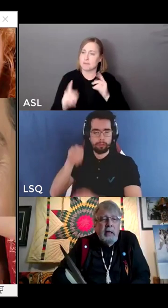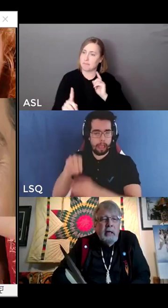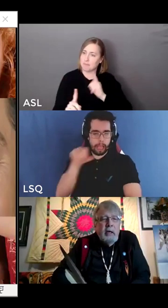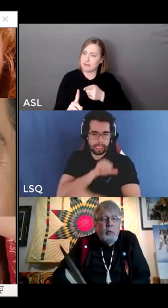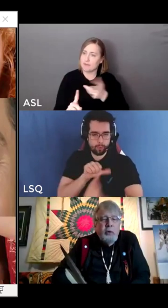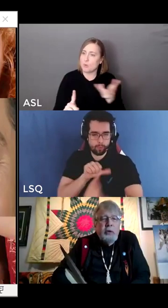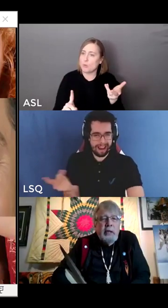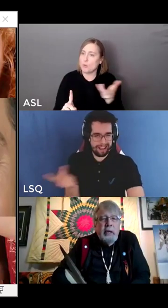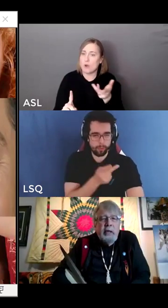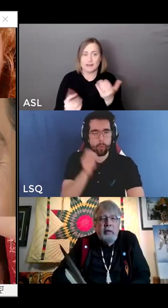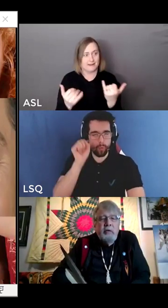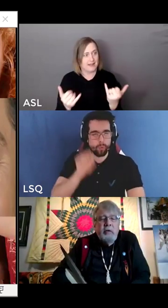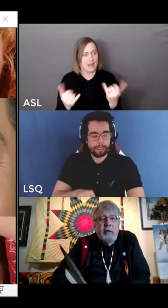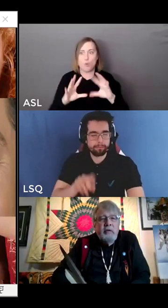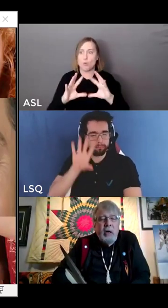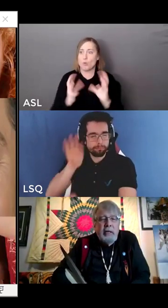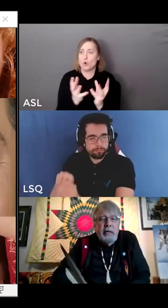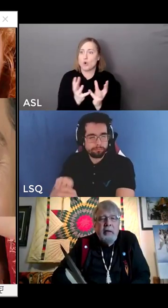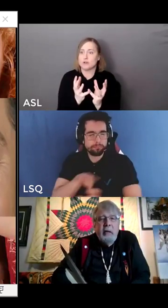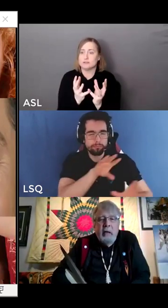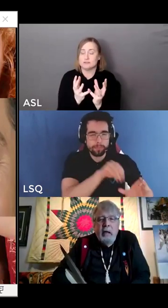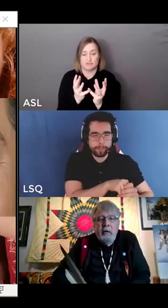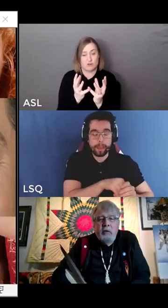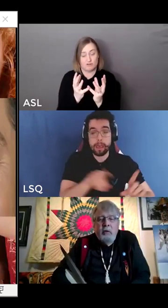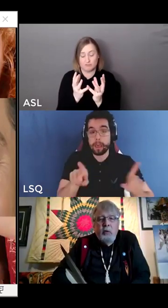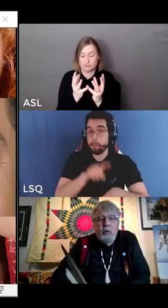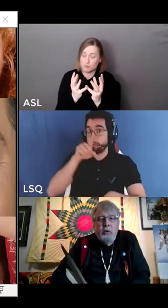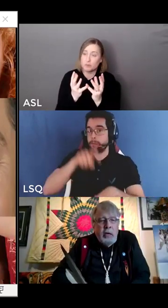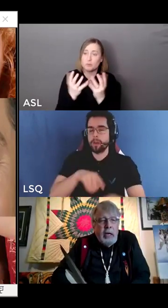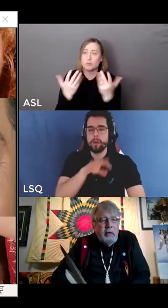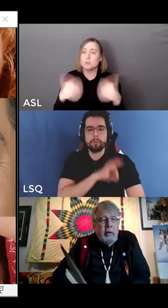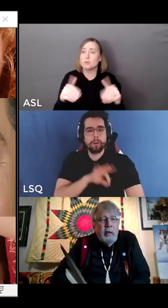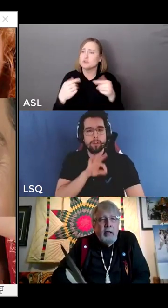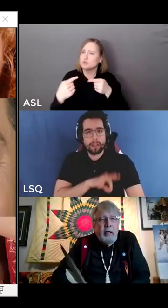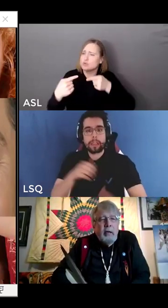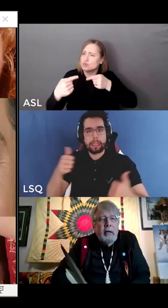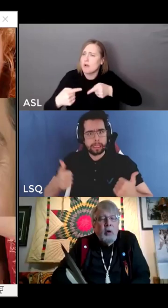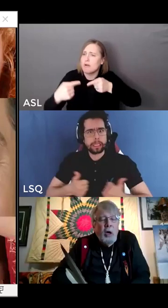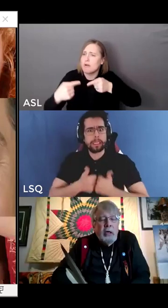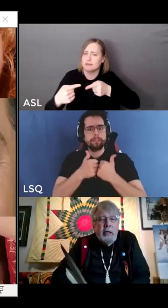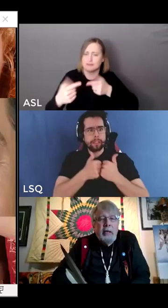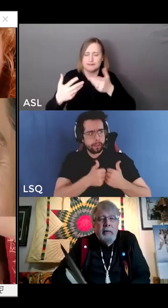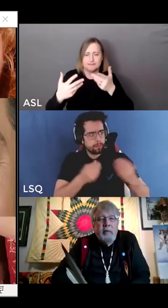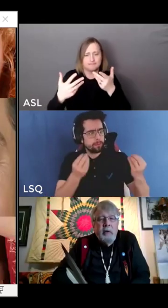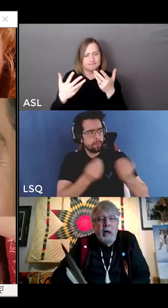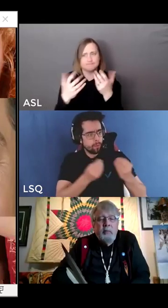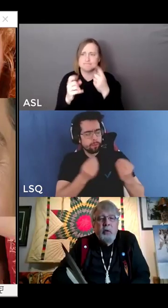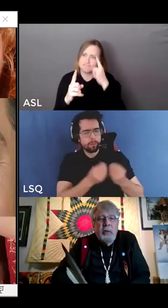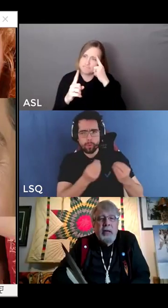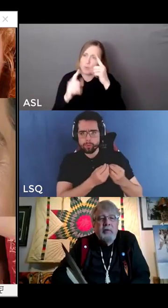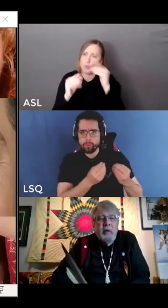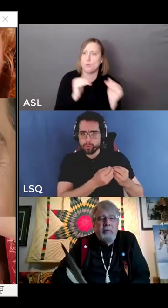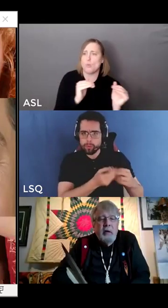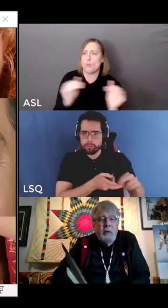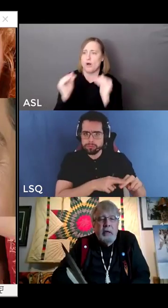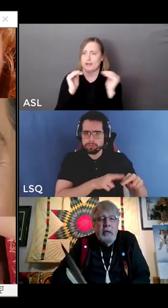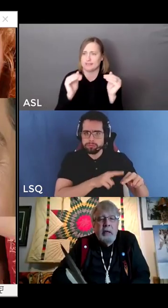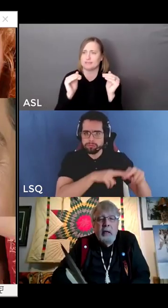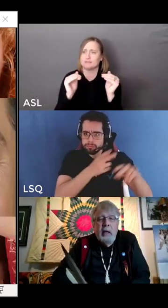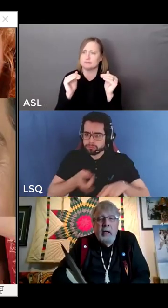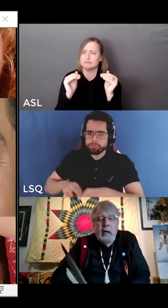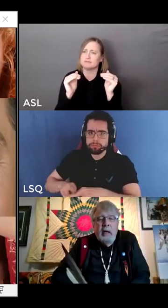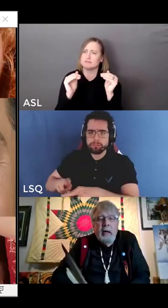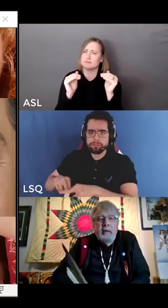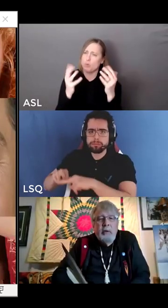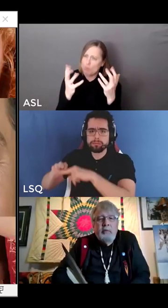in a world that is struggling to create equality, to come to a place of equity.